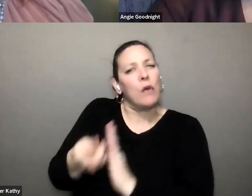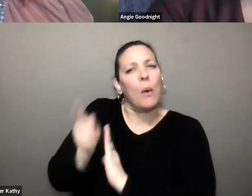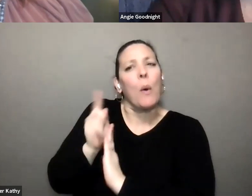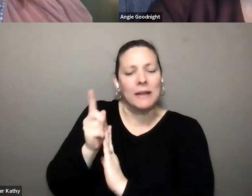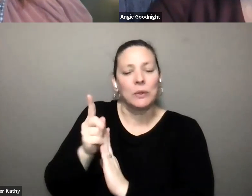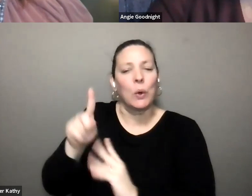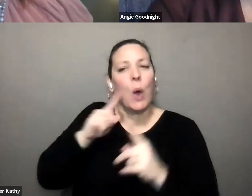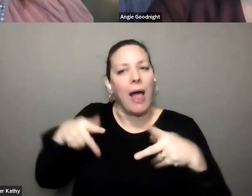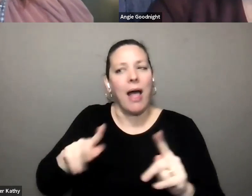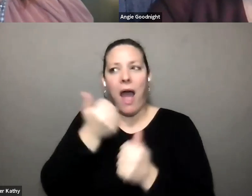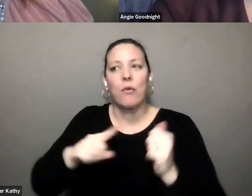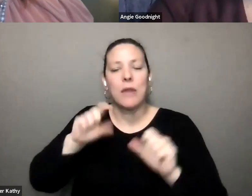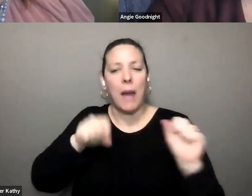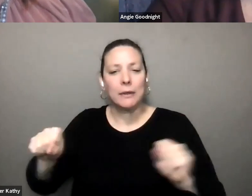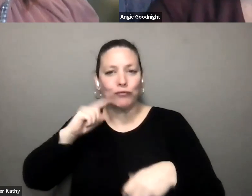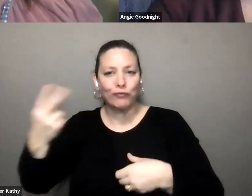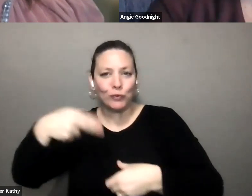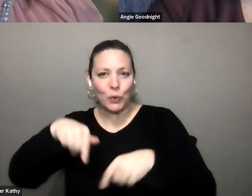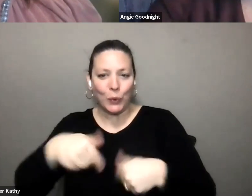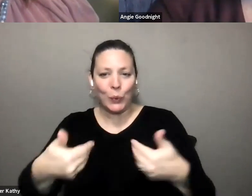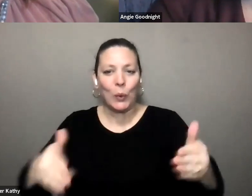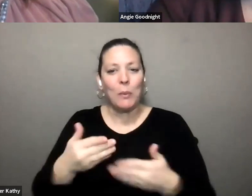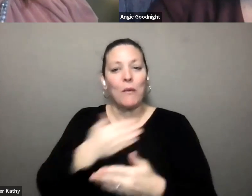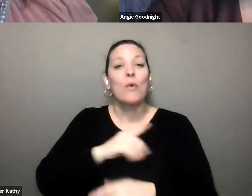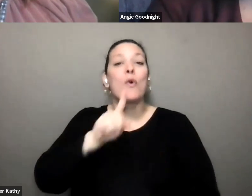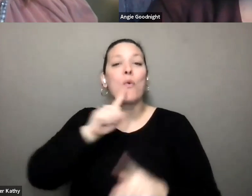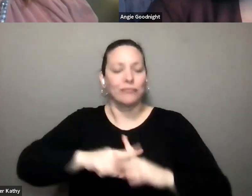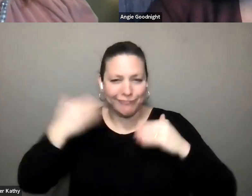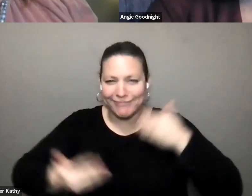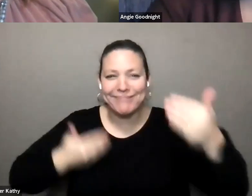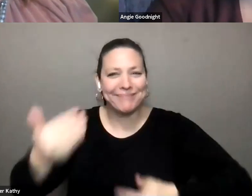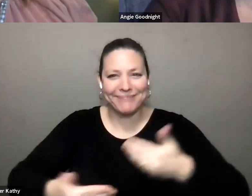allow everybody to get into the room before we really get going